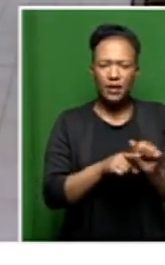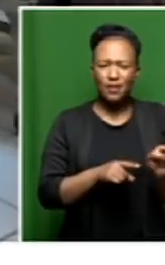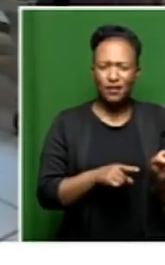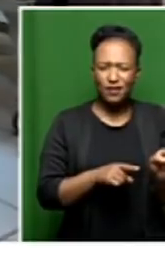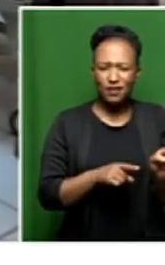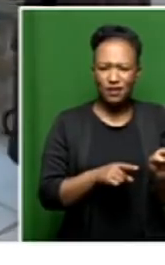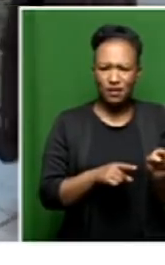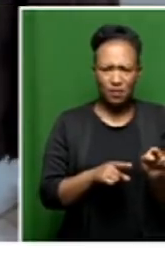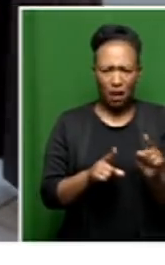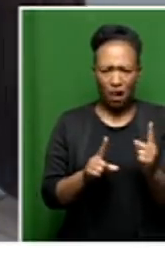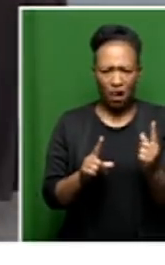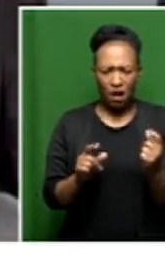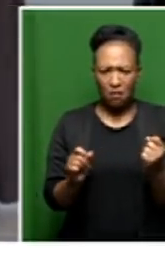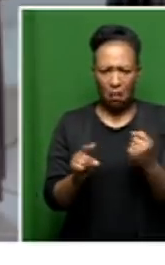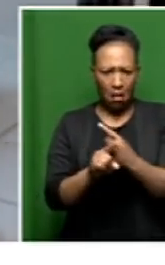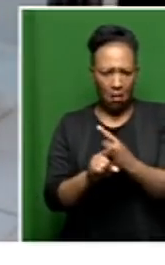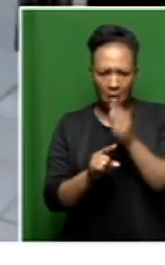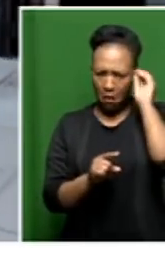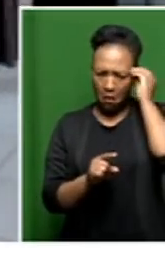Is that not a conflict of interest?